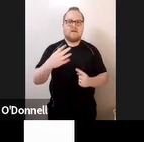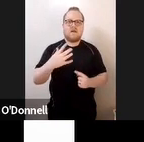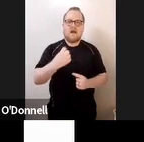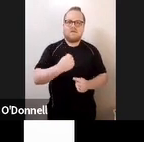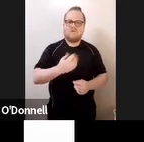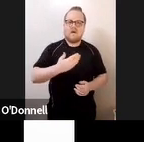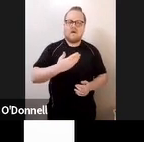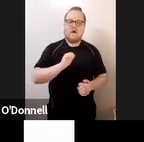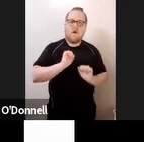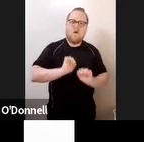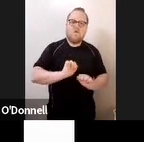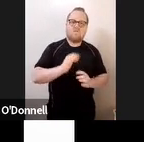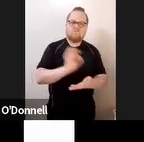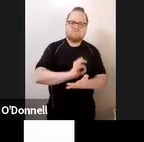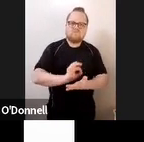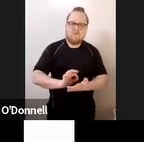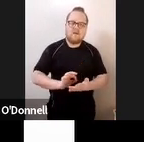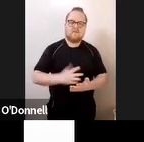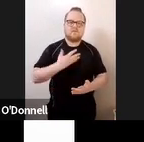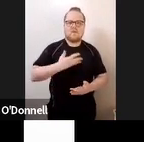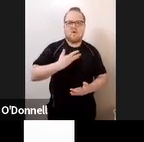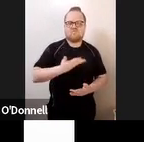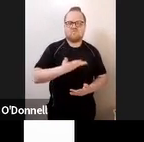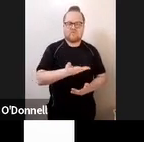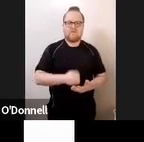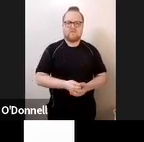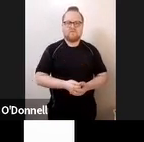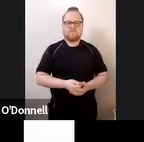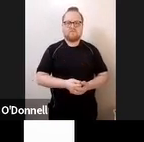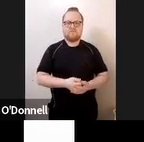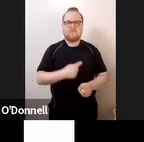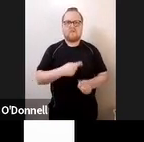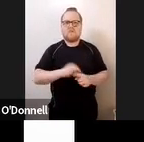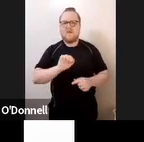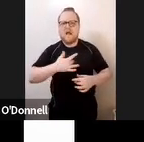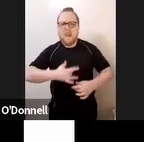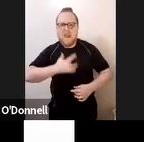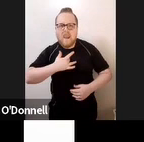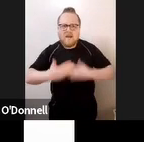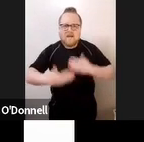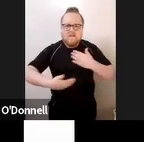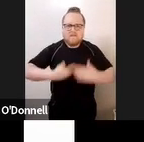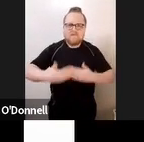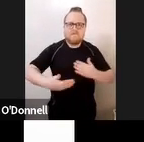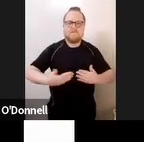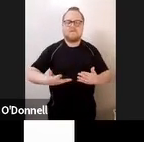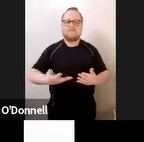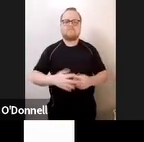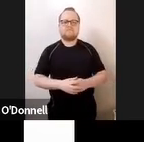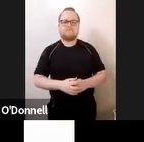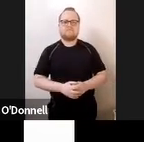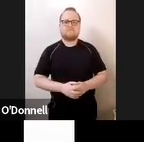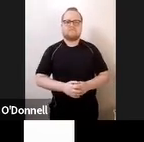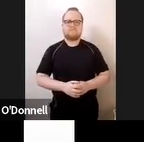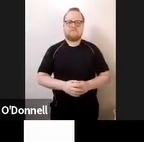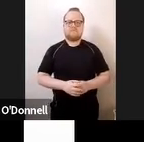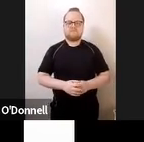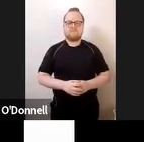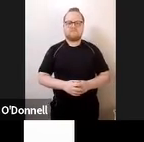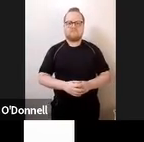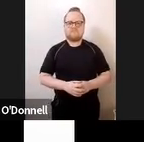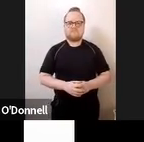This is deaf blind people talking about their lives and user led organizations. So the World Federation of